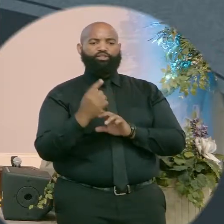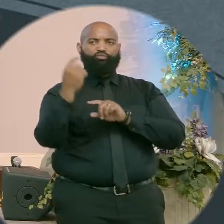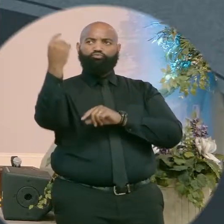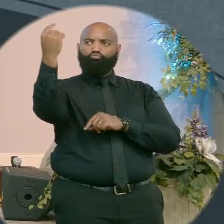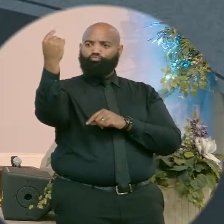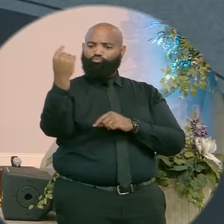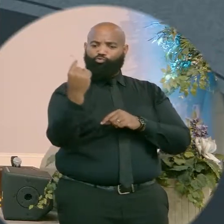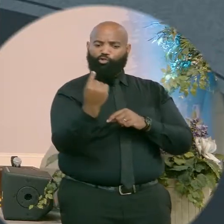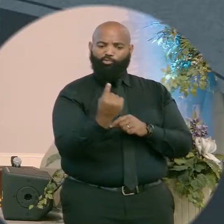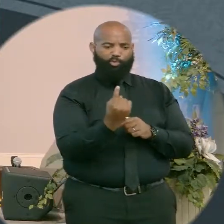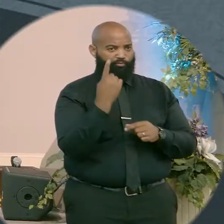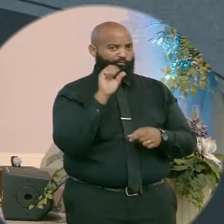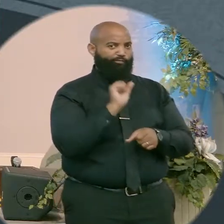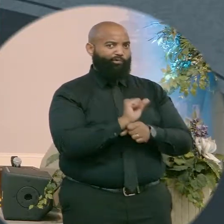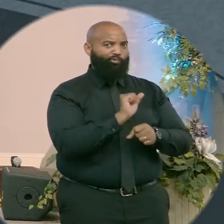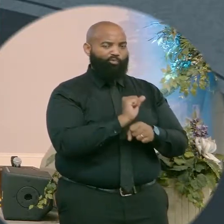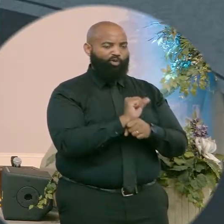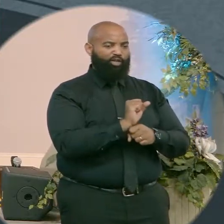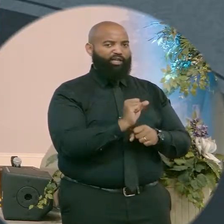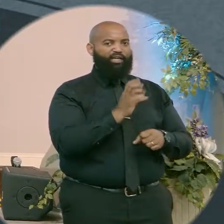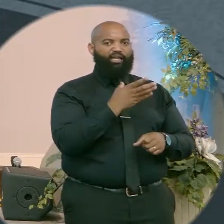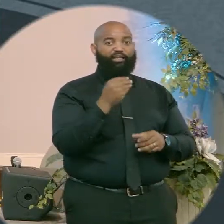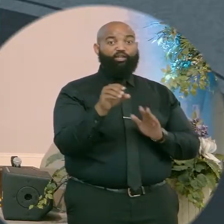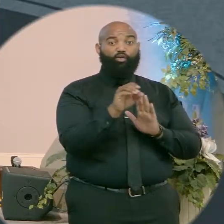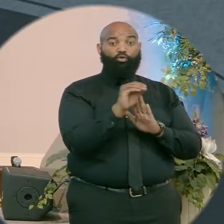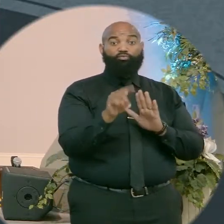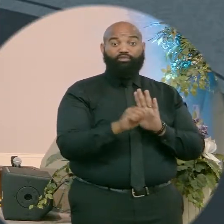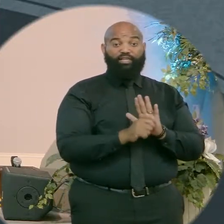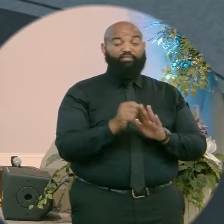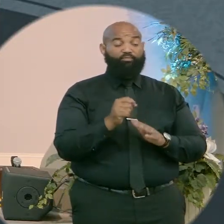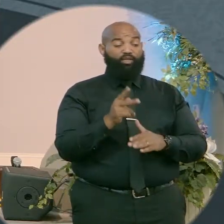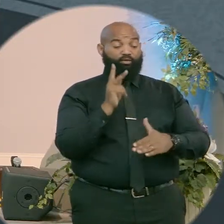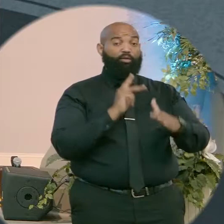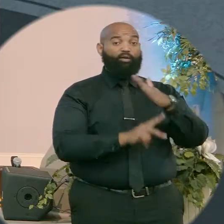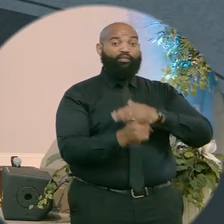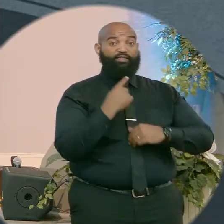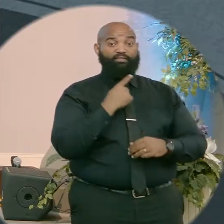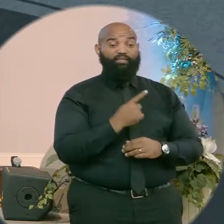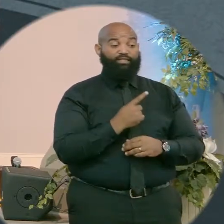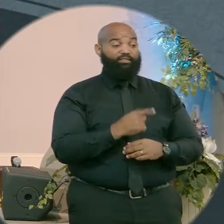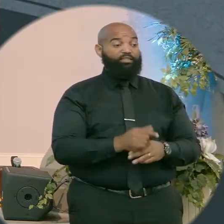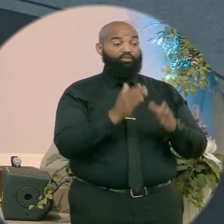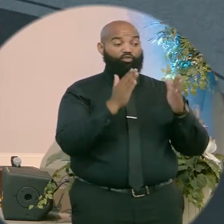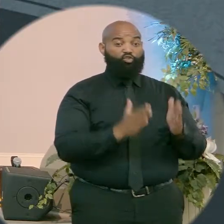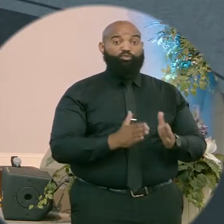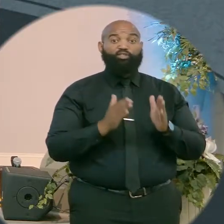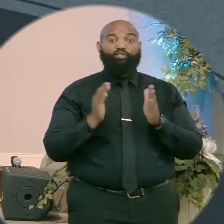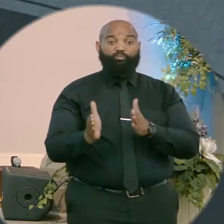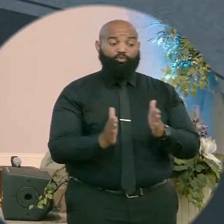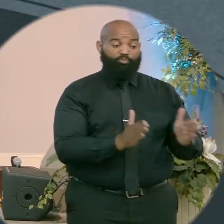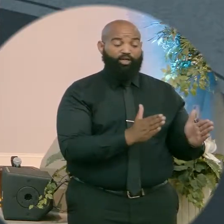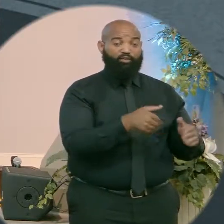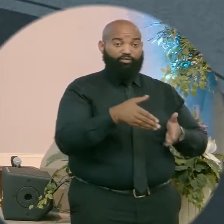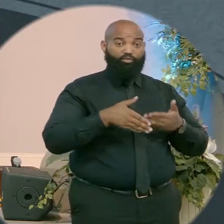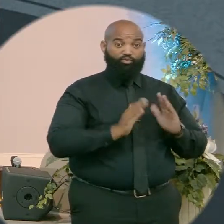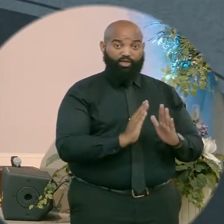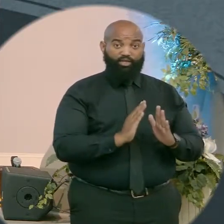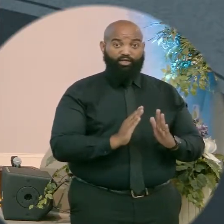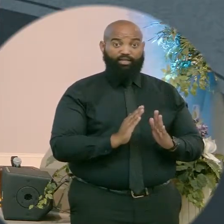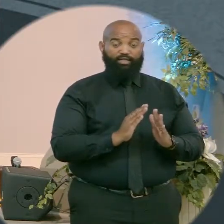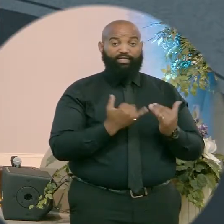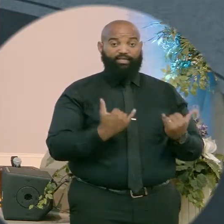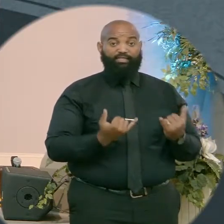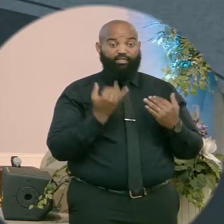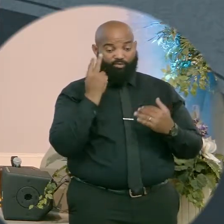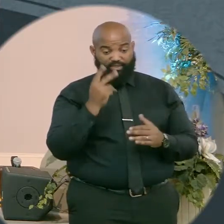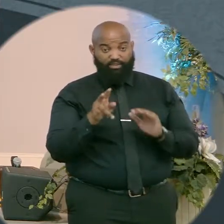Isaiah told it, the prophets told it, that he would come, somebody was going to prepare the way. So what's happening here is there's a fulfillment of all the Old